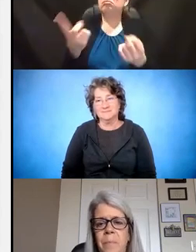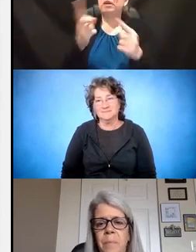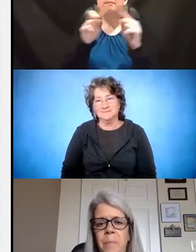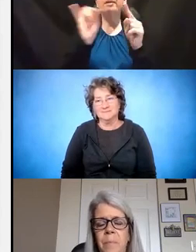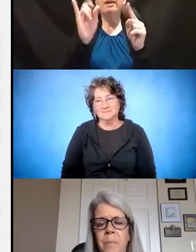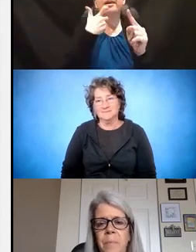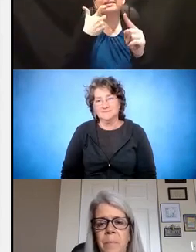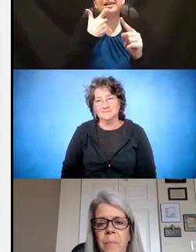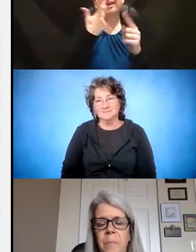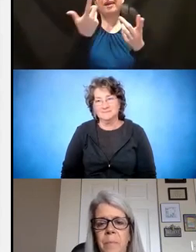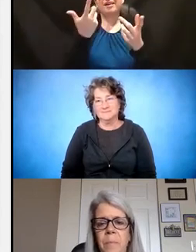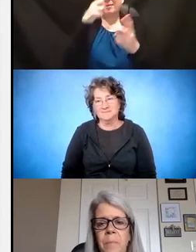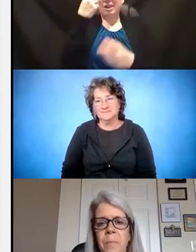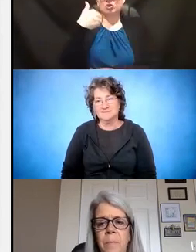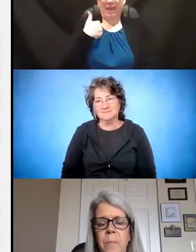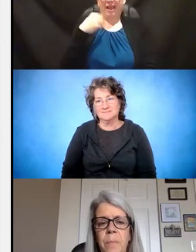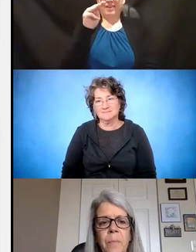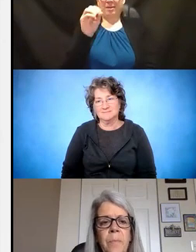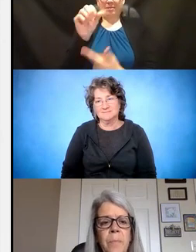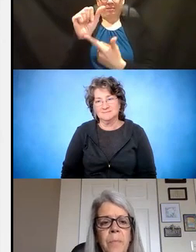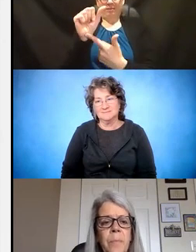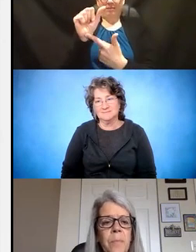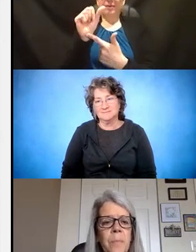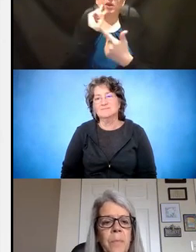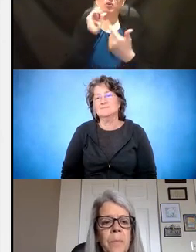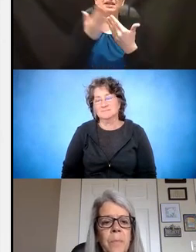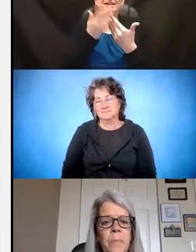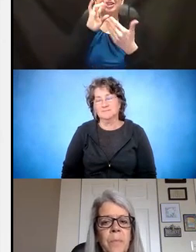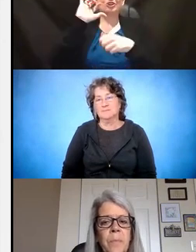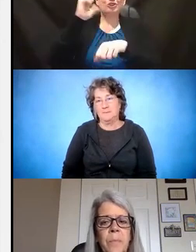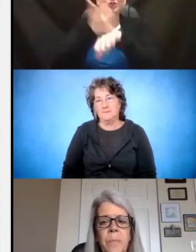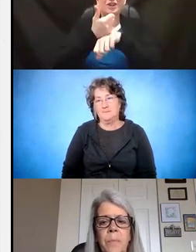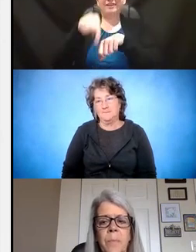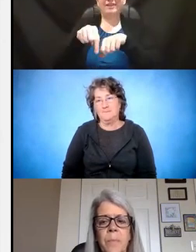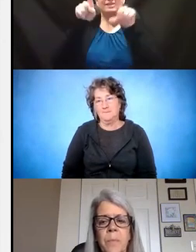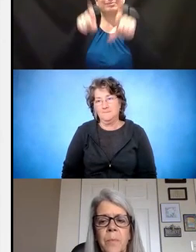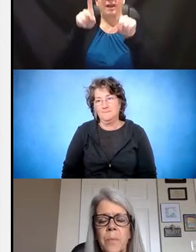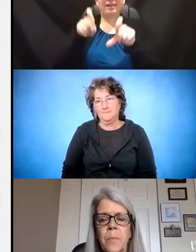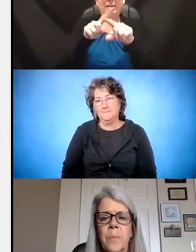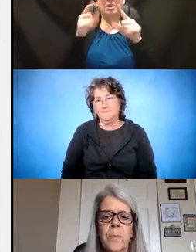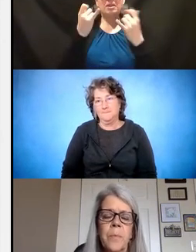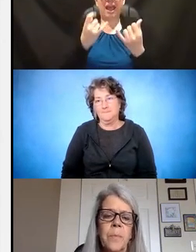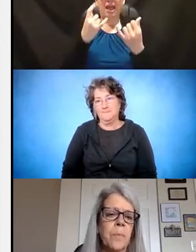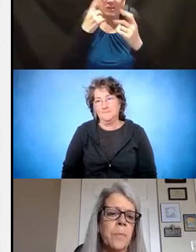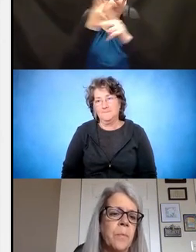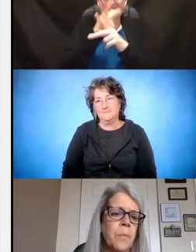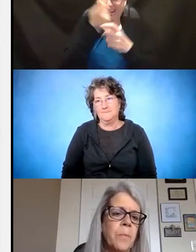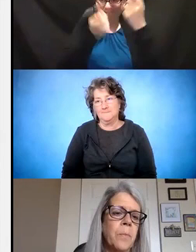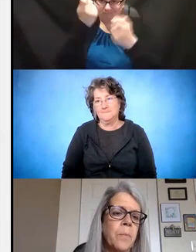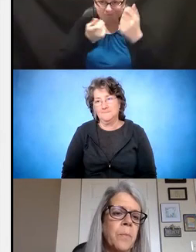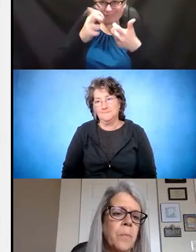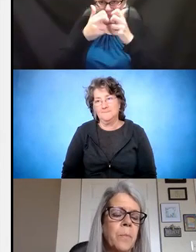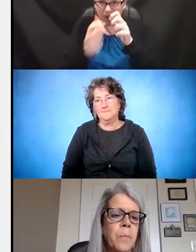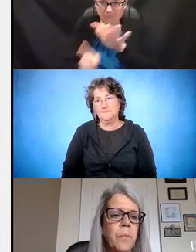said, because we had that memorandum of agreement, it made it easier to create this. And now it's working out the bugs and how those systems